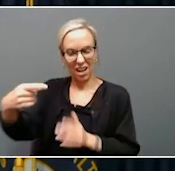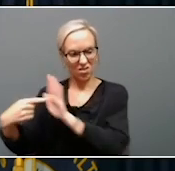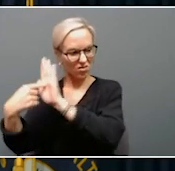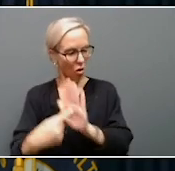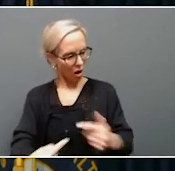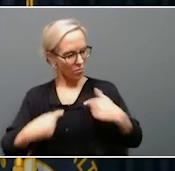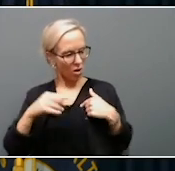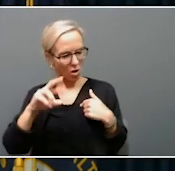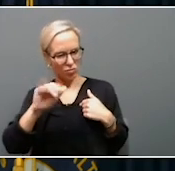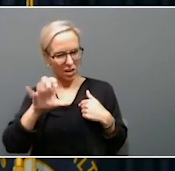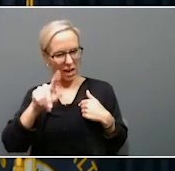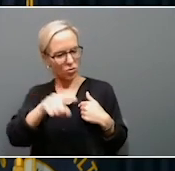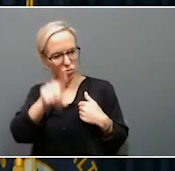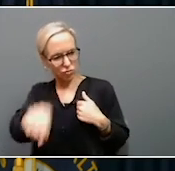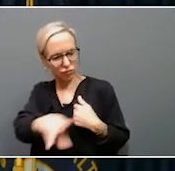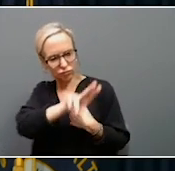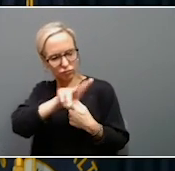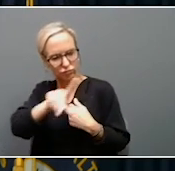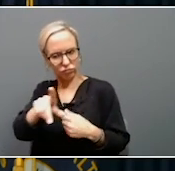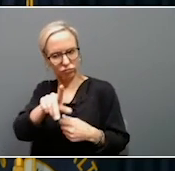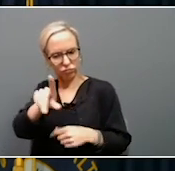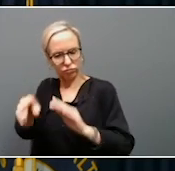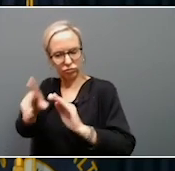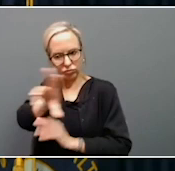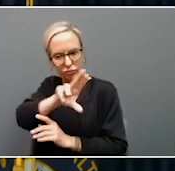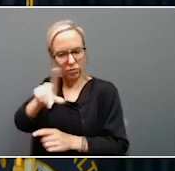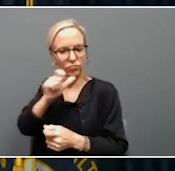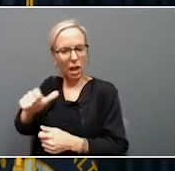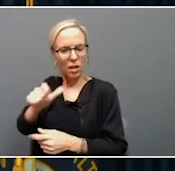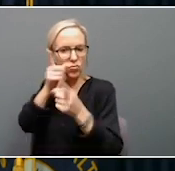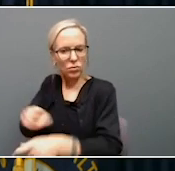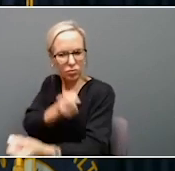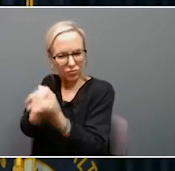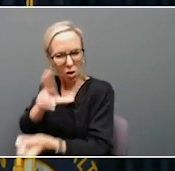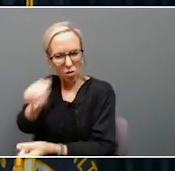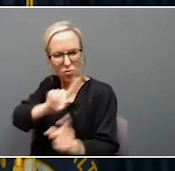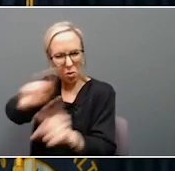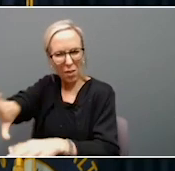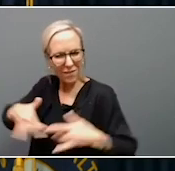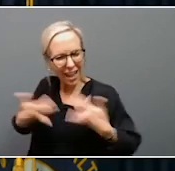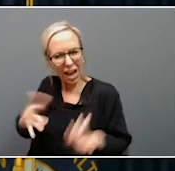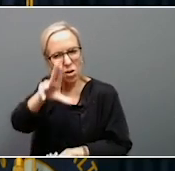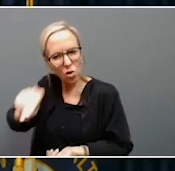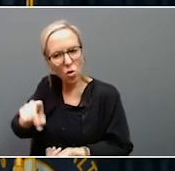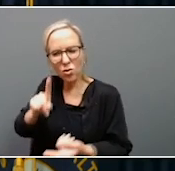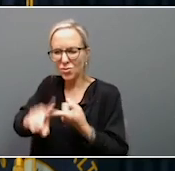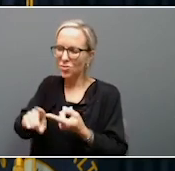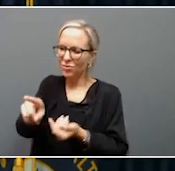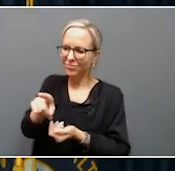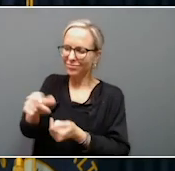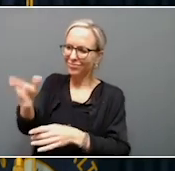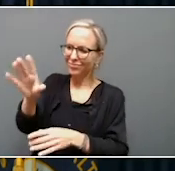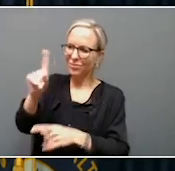you ought to condemn it, and you ought to not participate in events with them. You ought to not acknowledge them. You ought to condemn them, and that ought to be a pretty